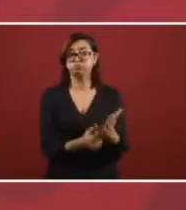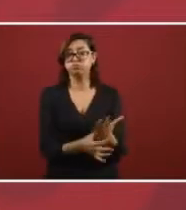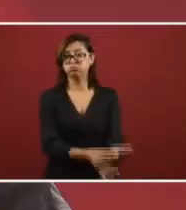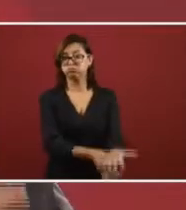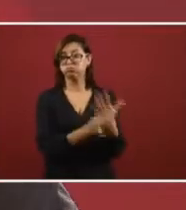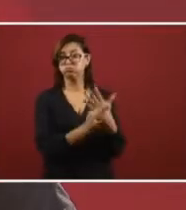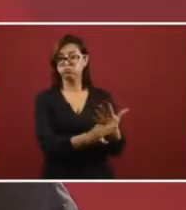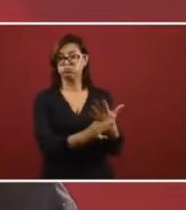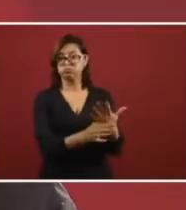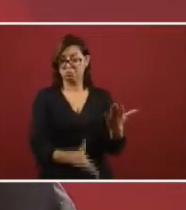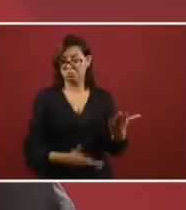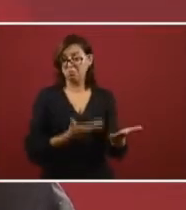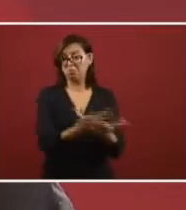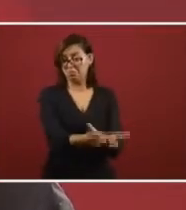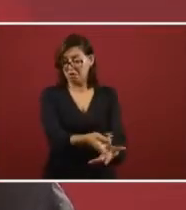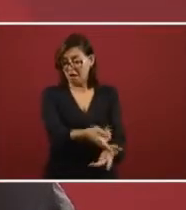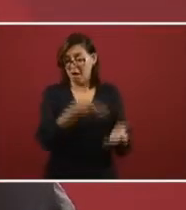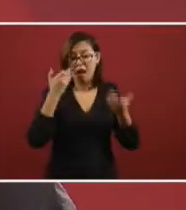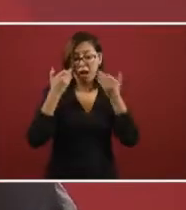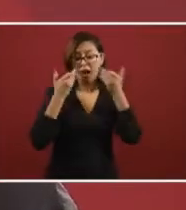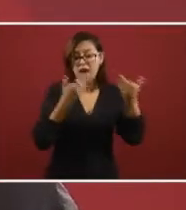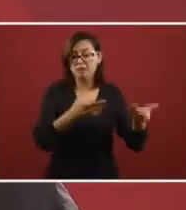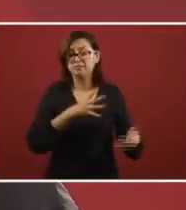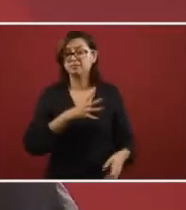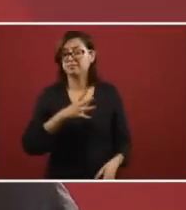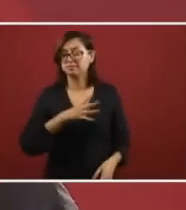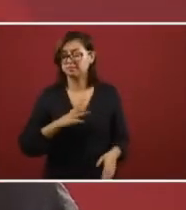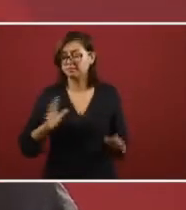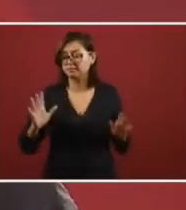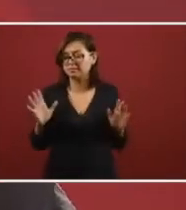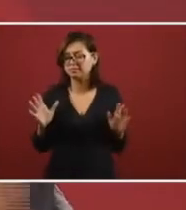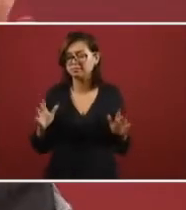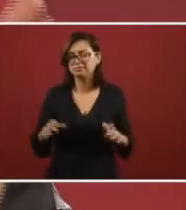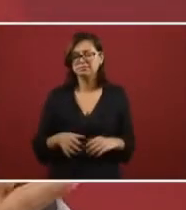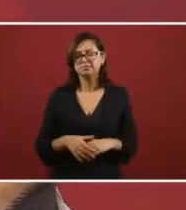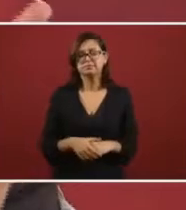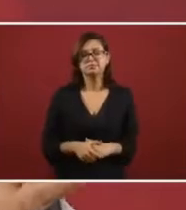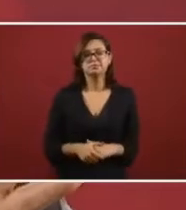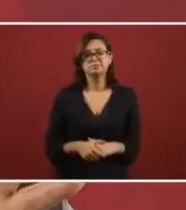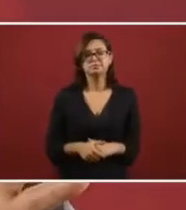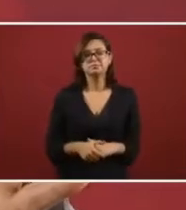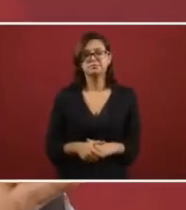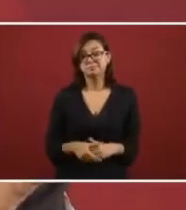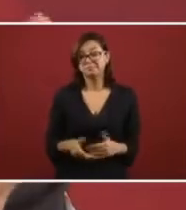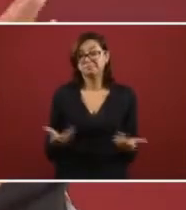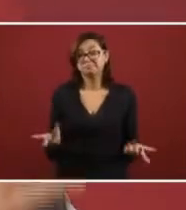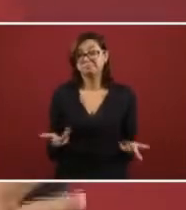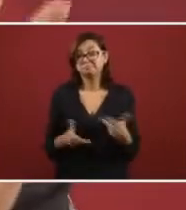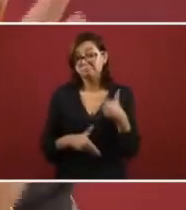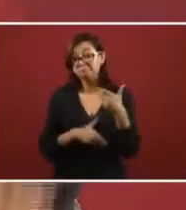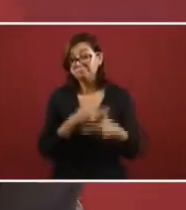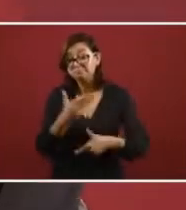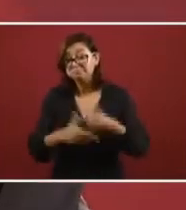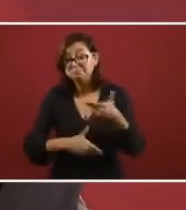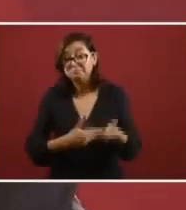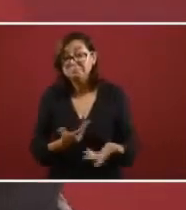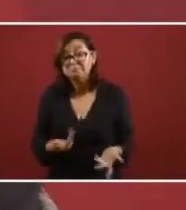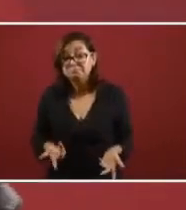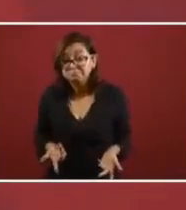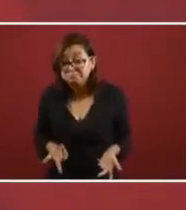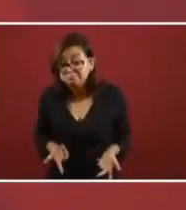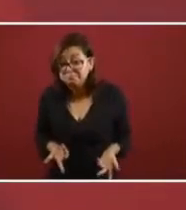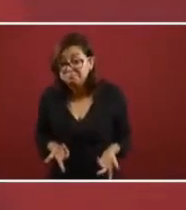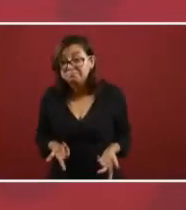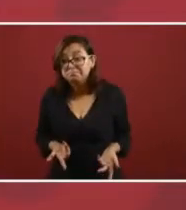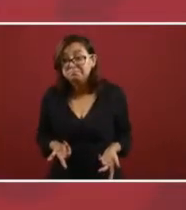was even the considerations that were considered by law that were proposed and it resulted in the that